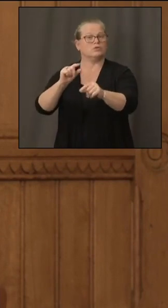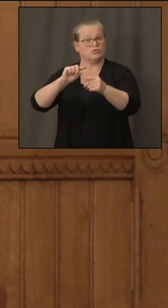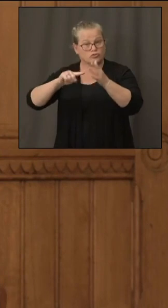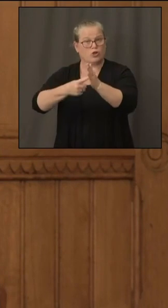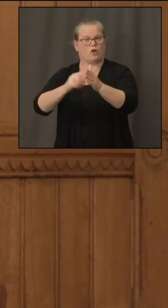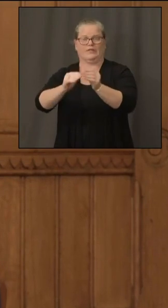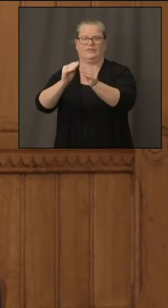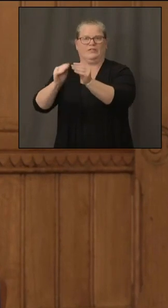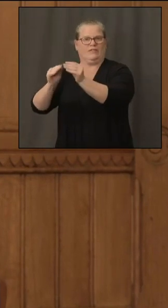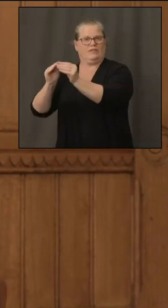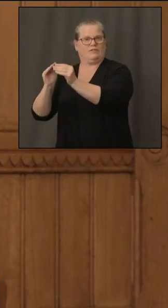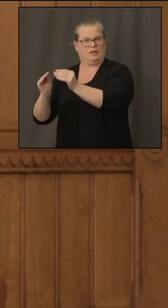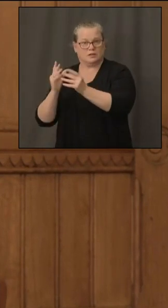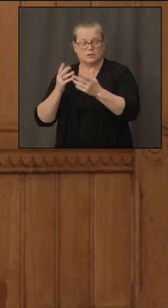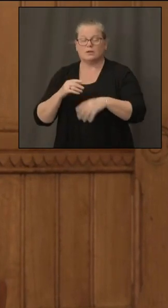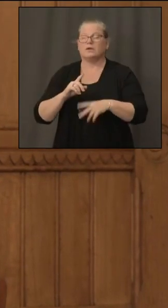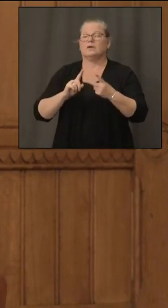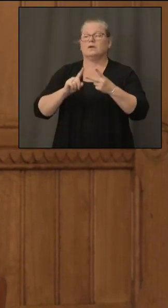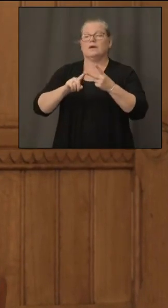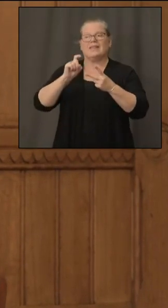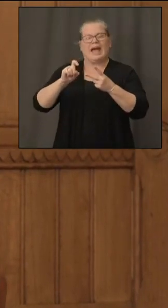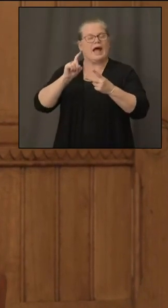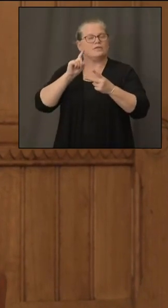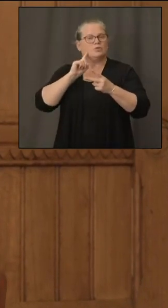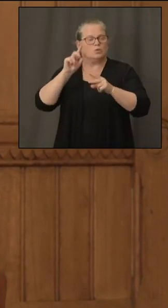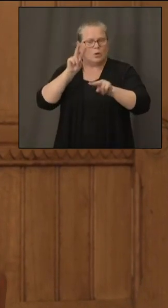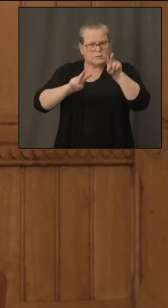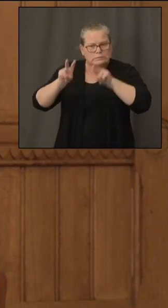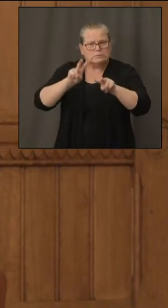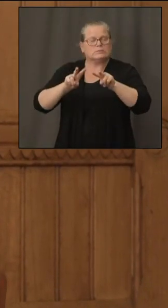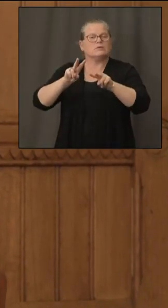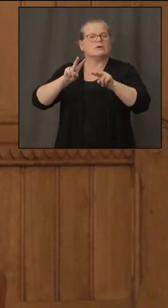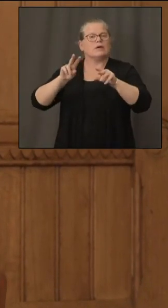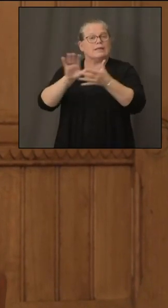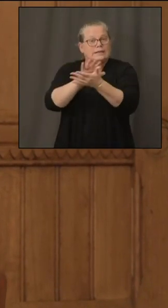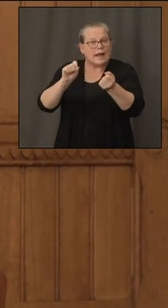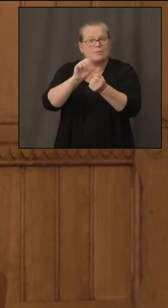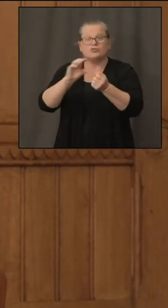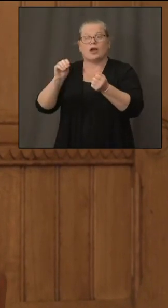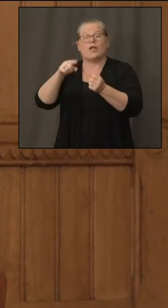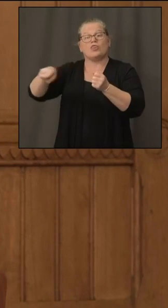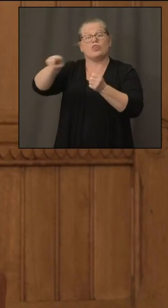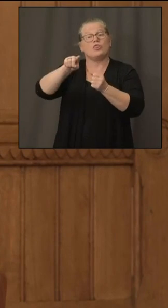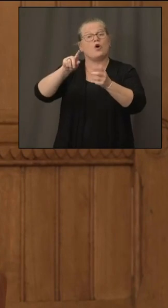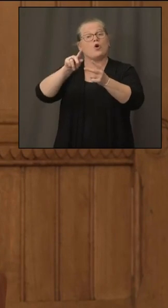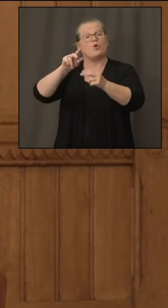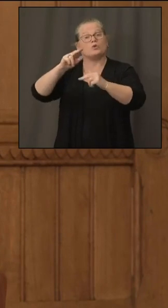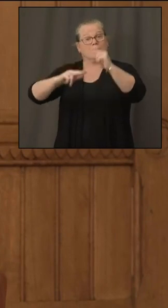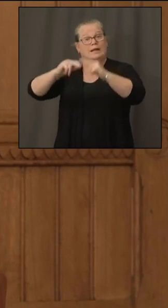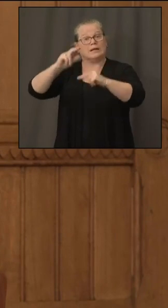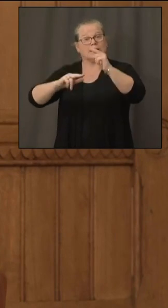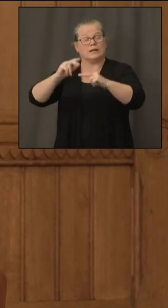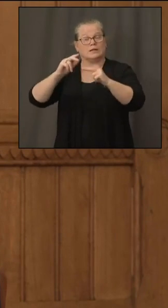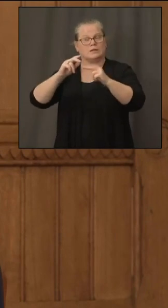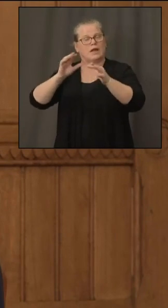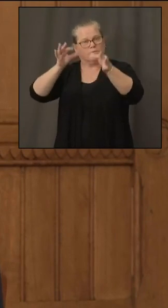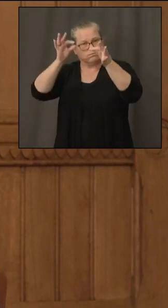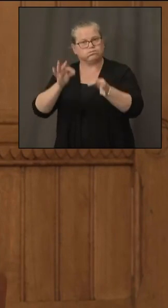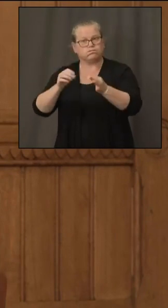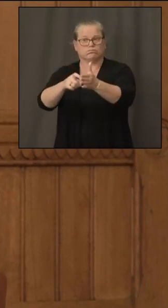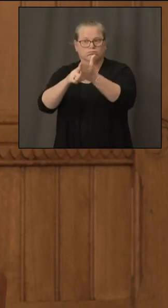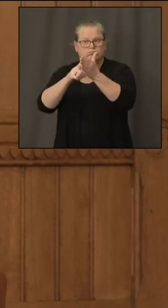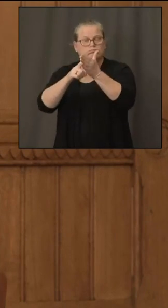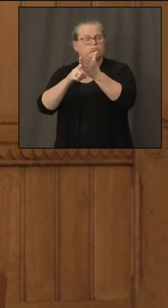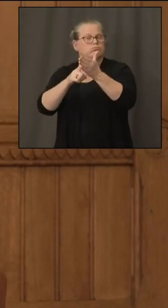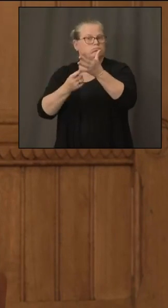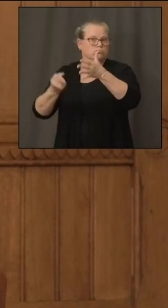assess the damage and then restore power to the those facilities that have been designated as critical before that they can go in such as the